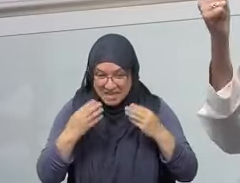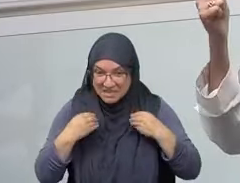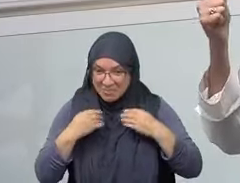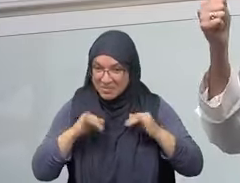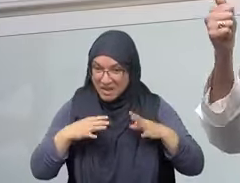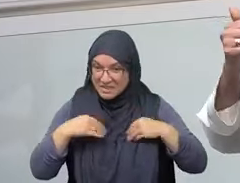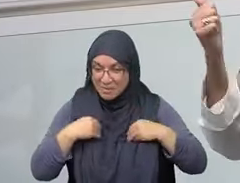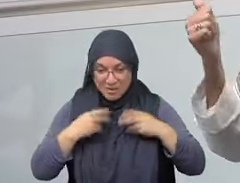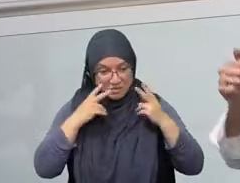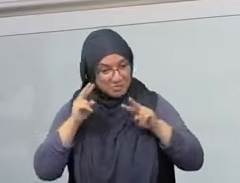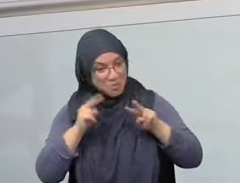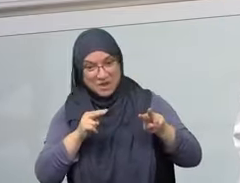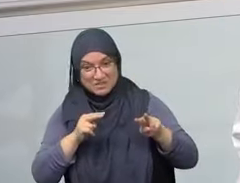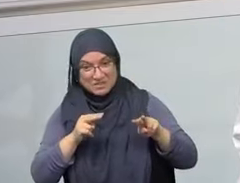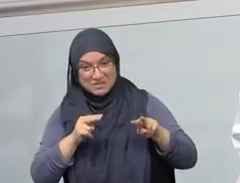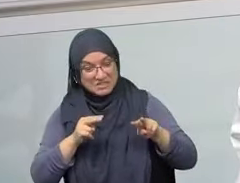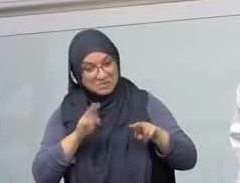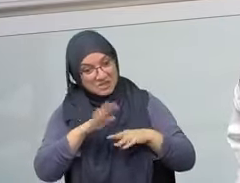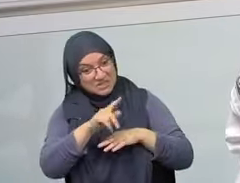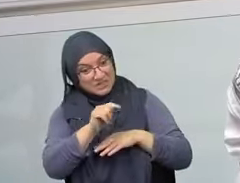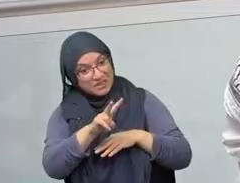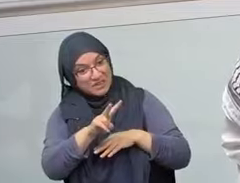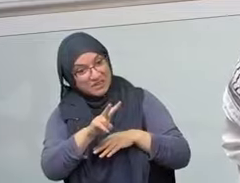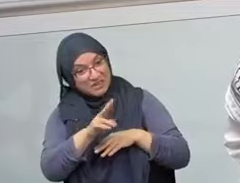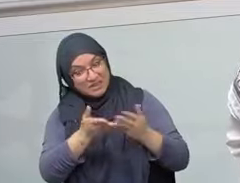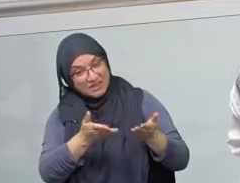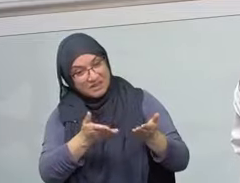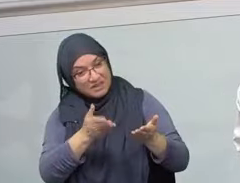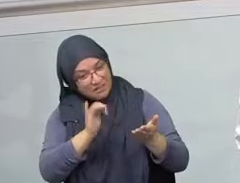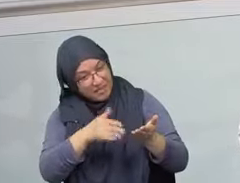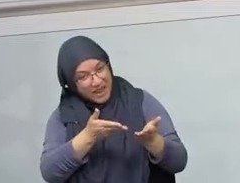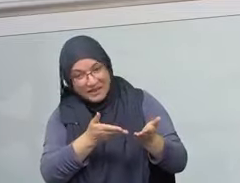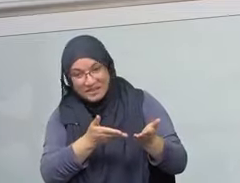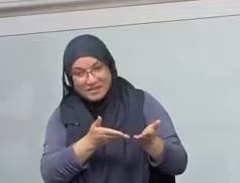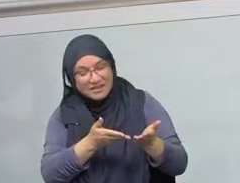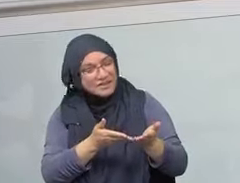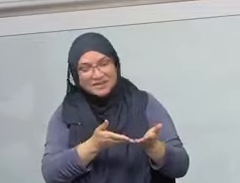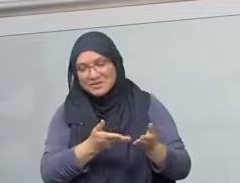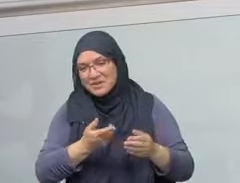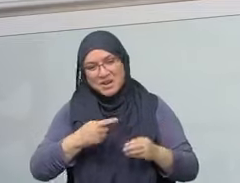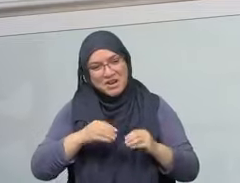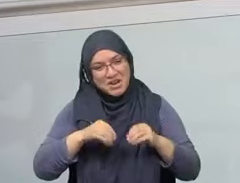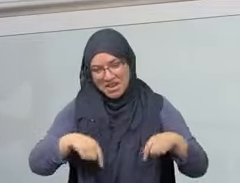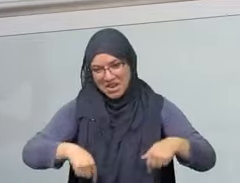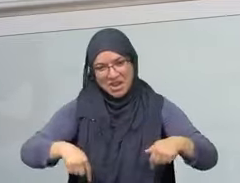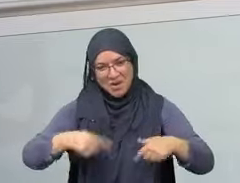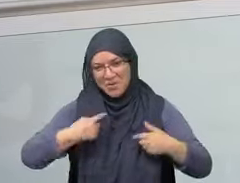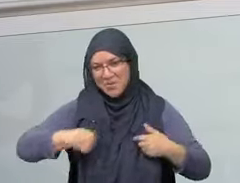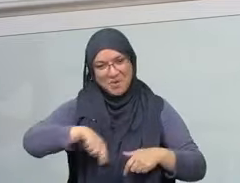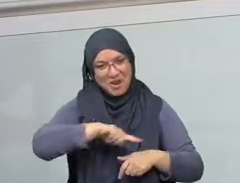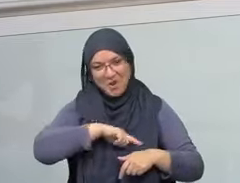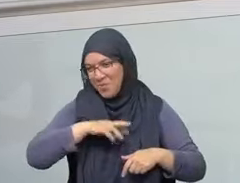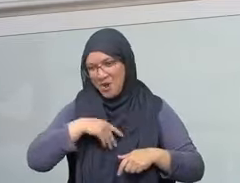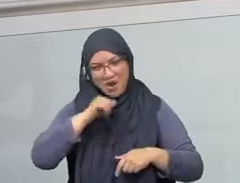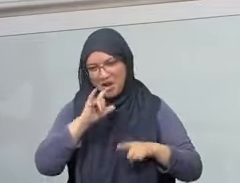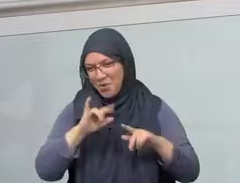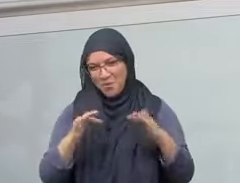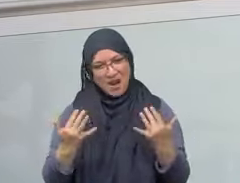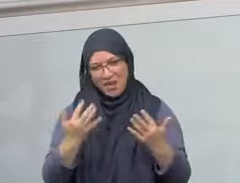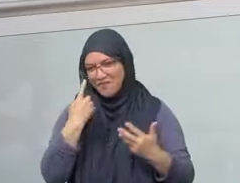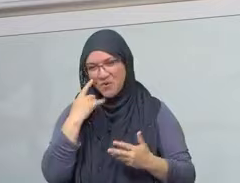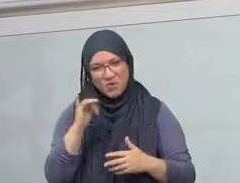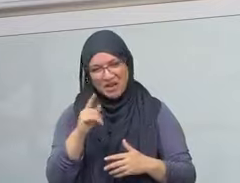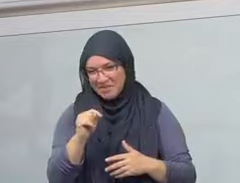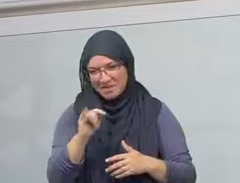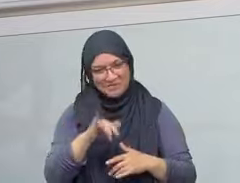We're not going to wait for American politicians. We're not going to wait for governments in the Gulf that have sold us out. We're